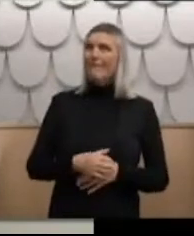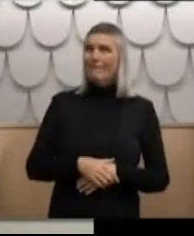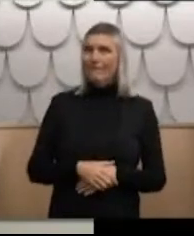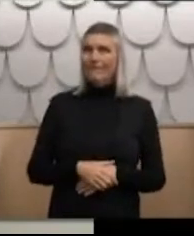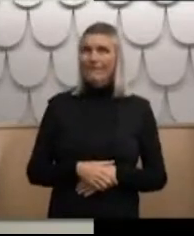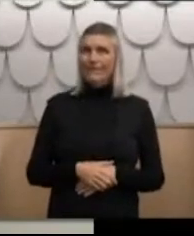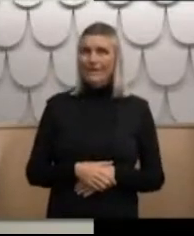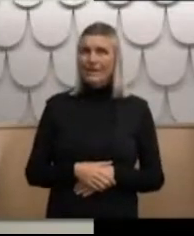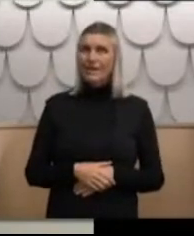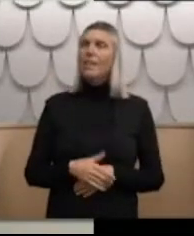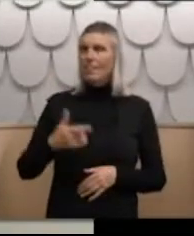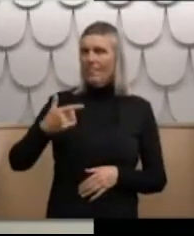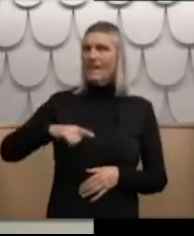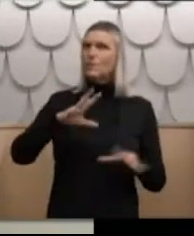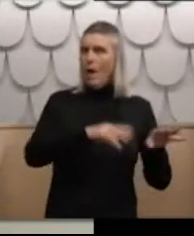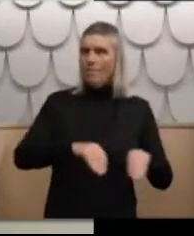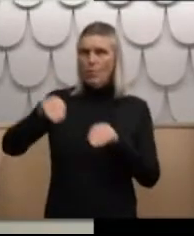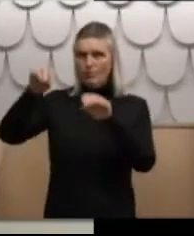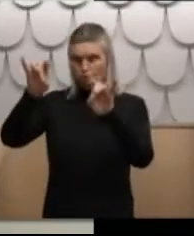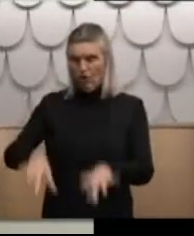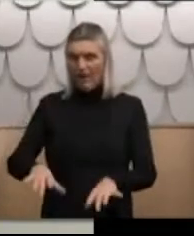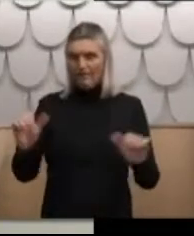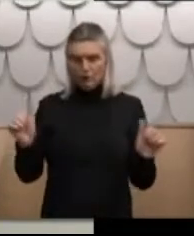That is one of the main reasons I moved to Australia.